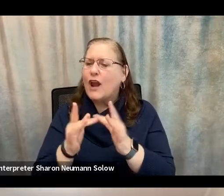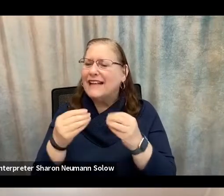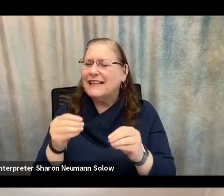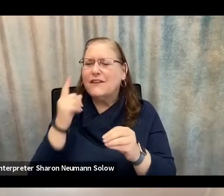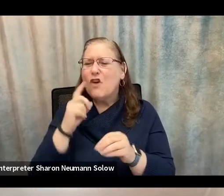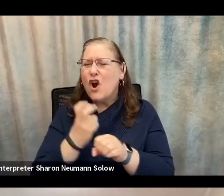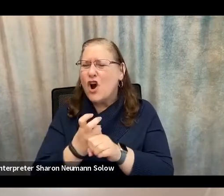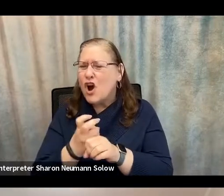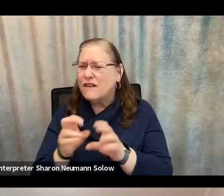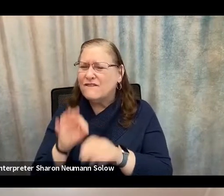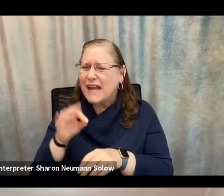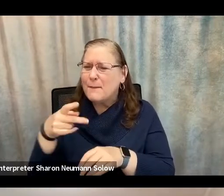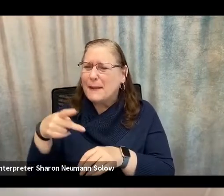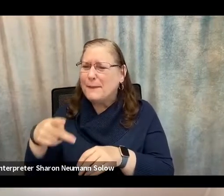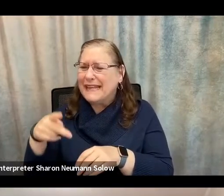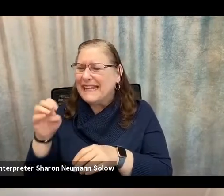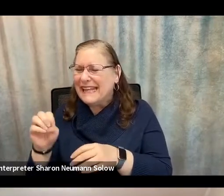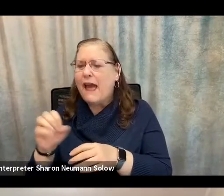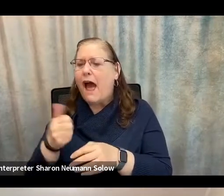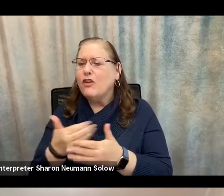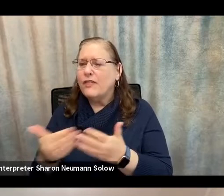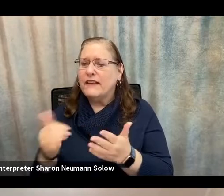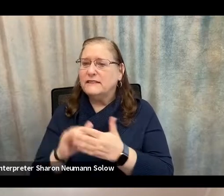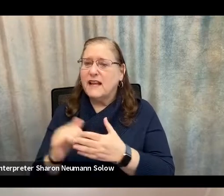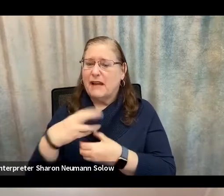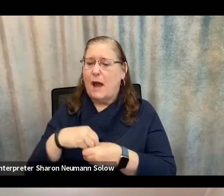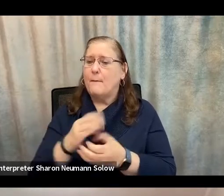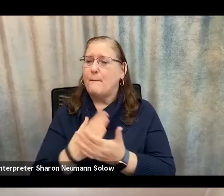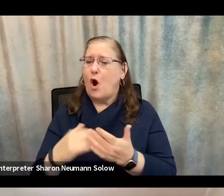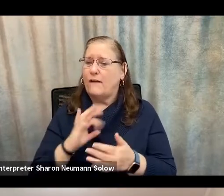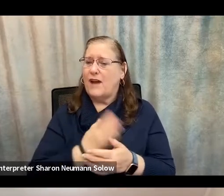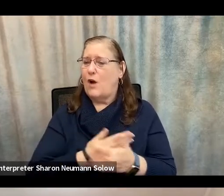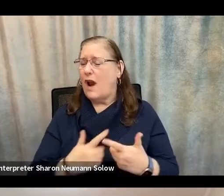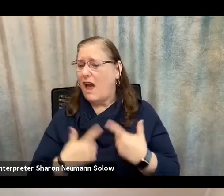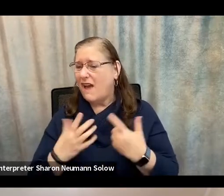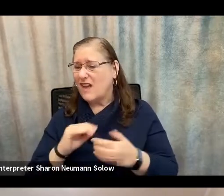and other products that have really become part of our lives as a part of the pandemic.